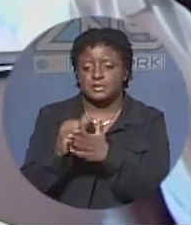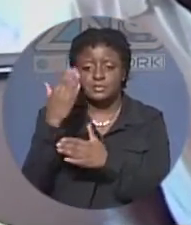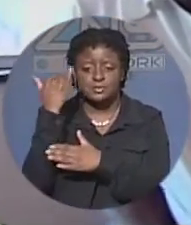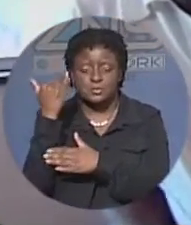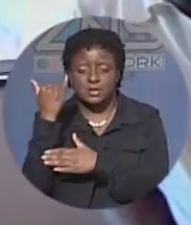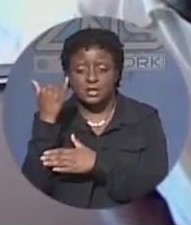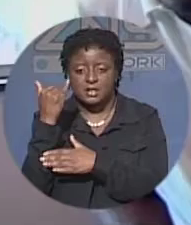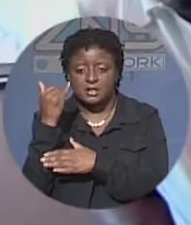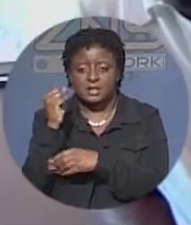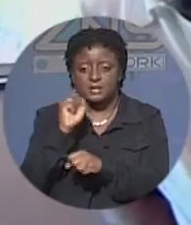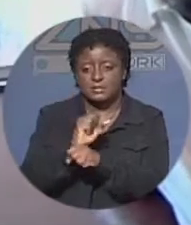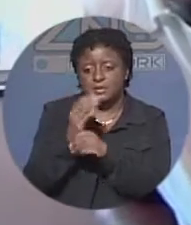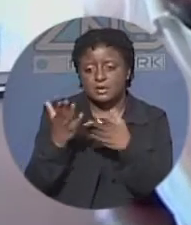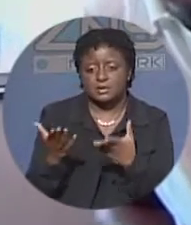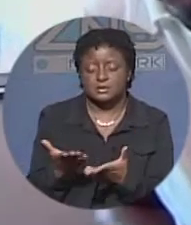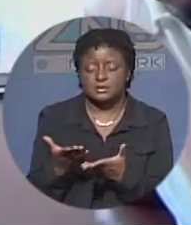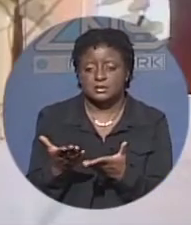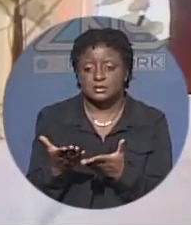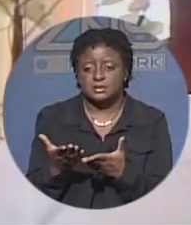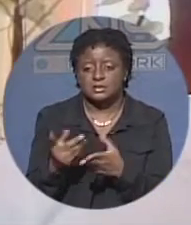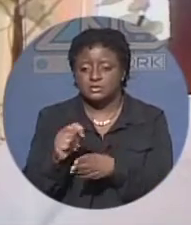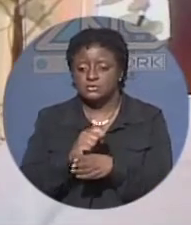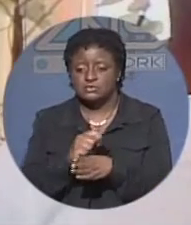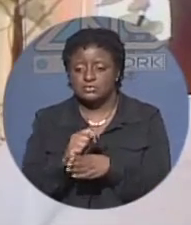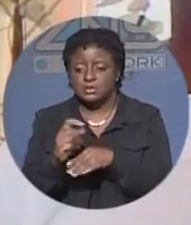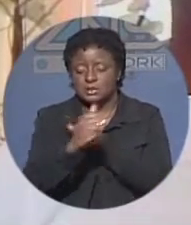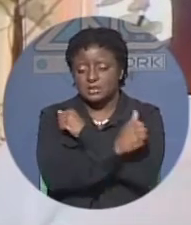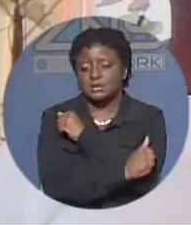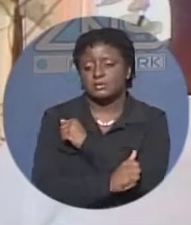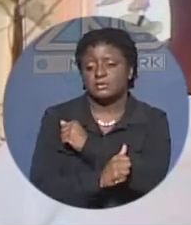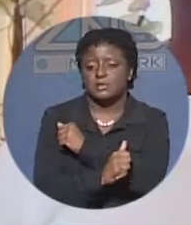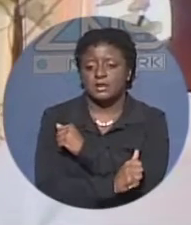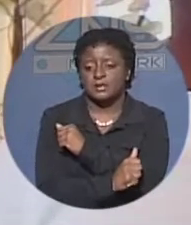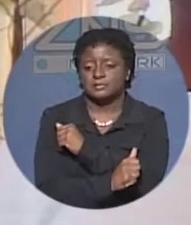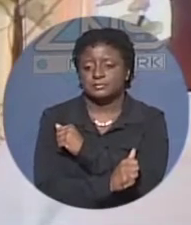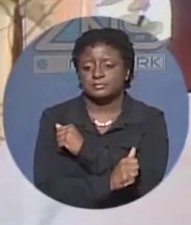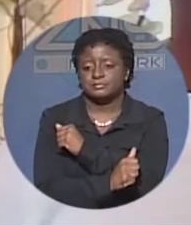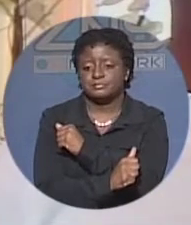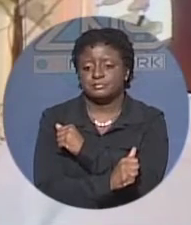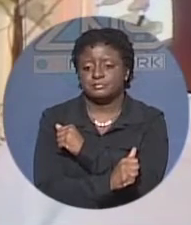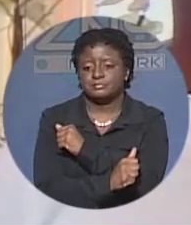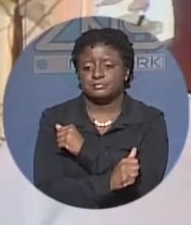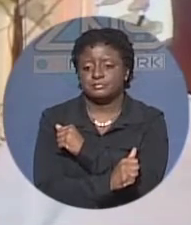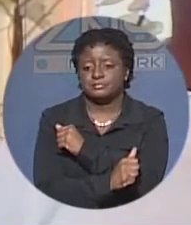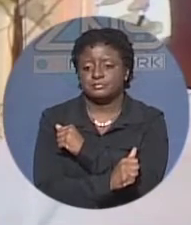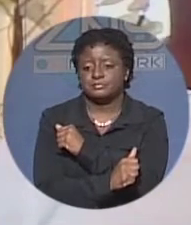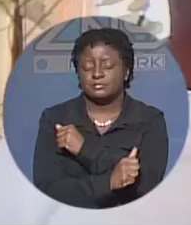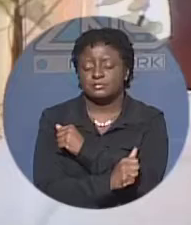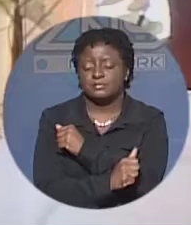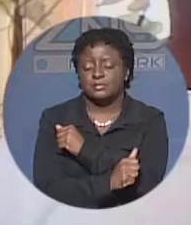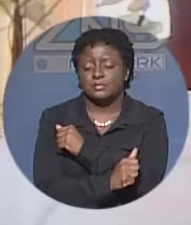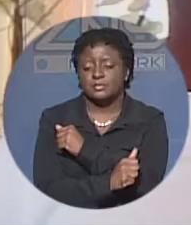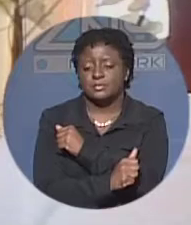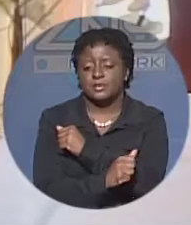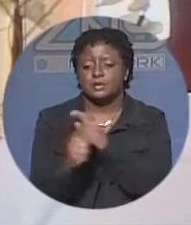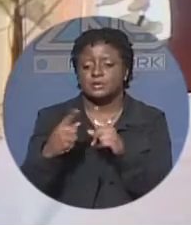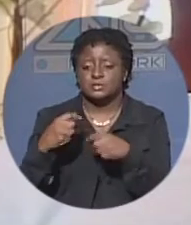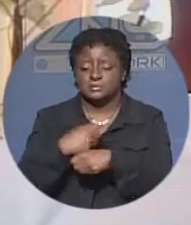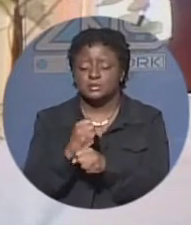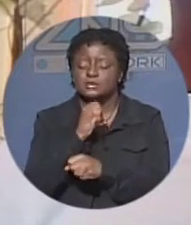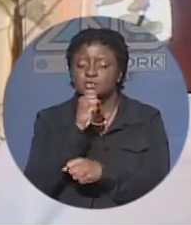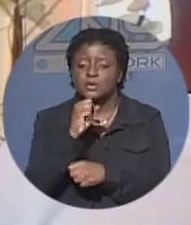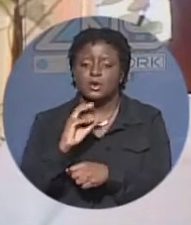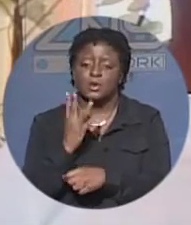to train abroad culinary has taken on a great initiative to ensure that we meet international